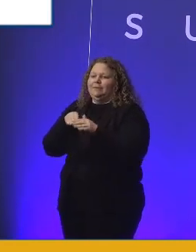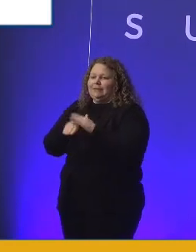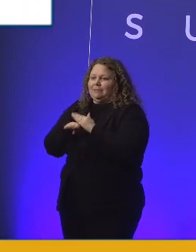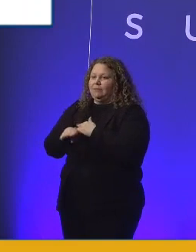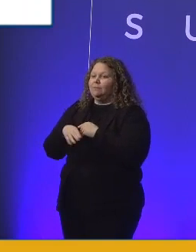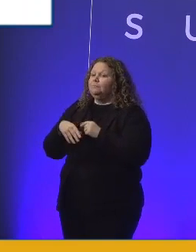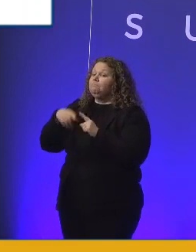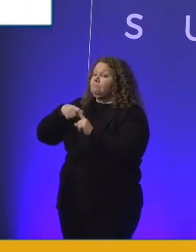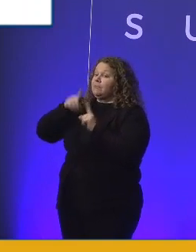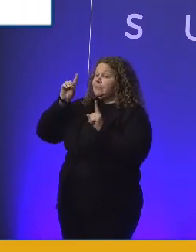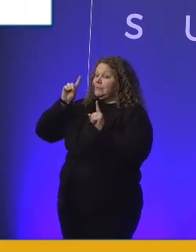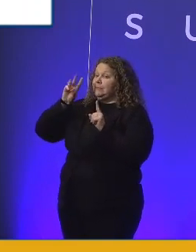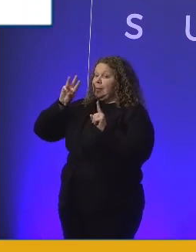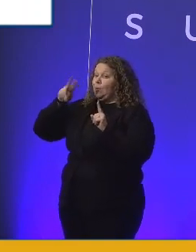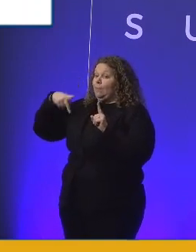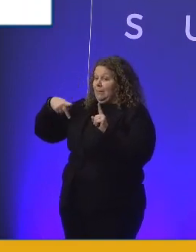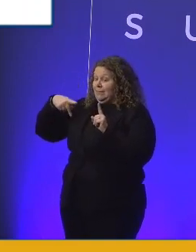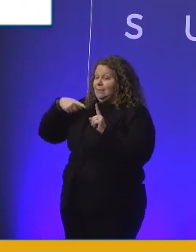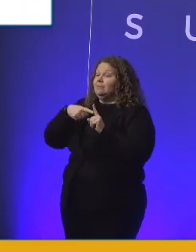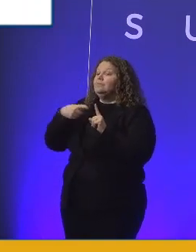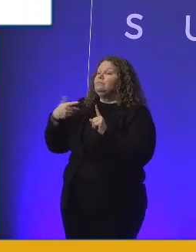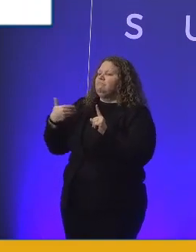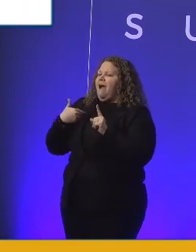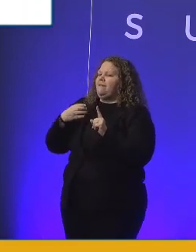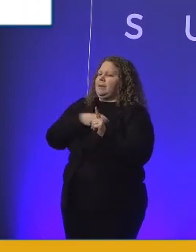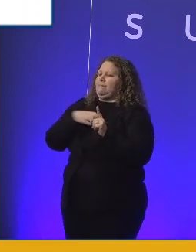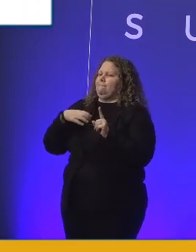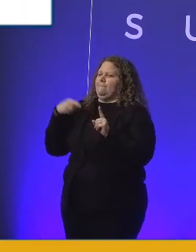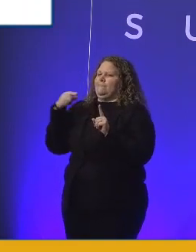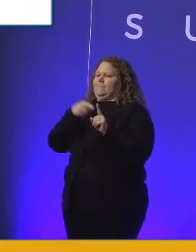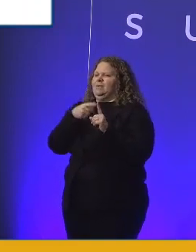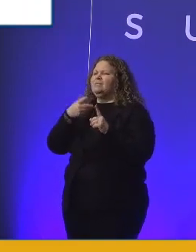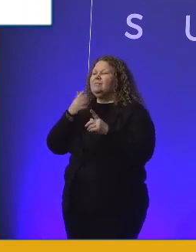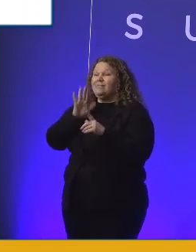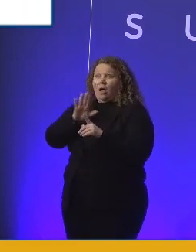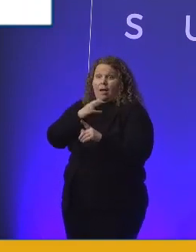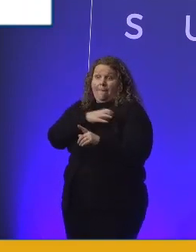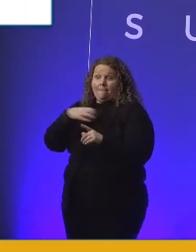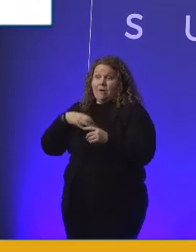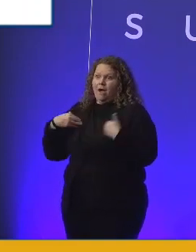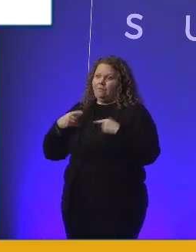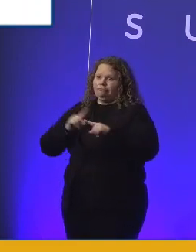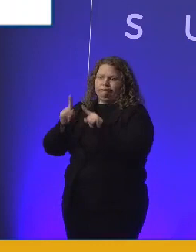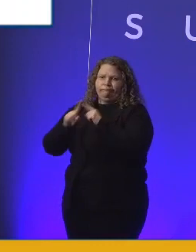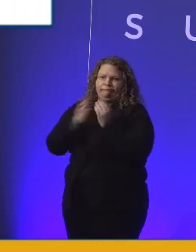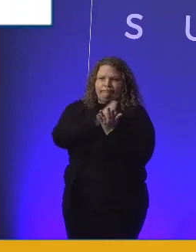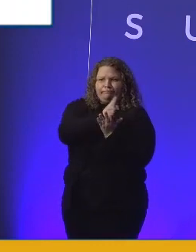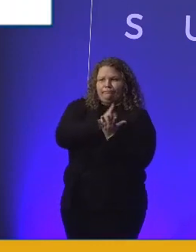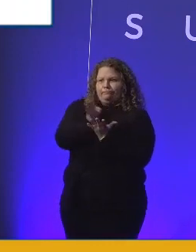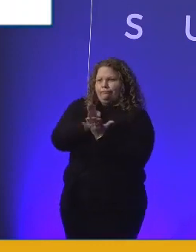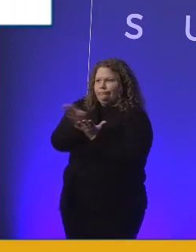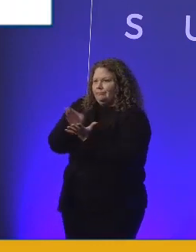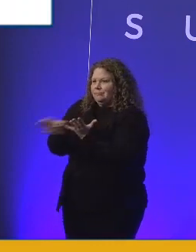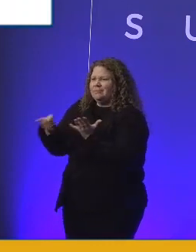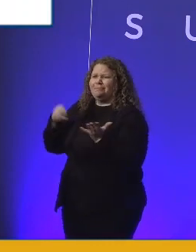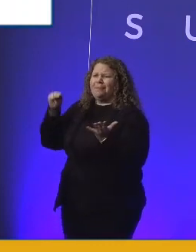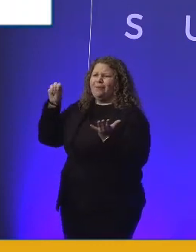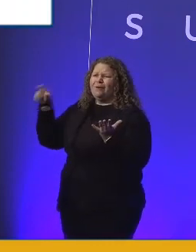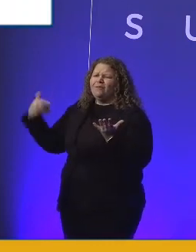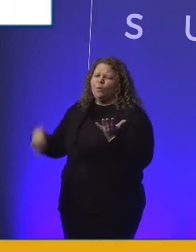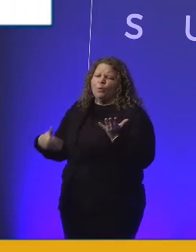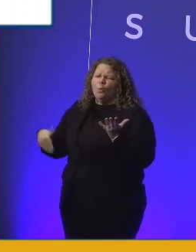widely. And actually, the Microsoft account team was super useful here because they knew so many people across the business, from IT to digital, et cetera.